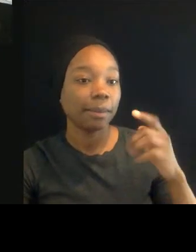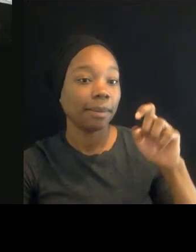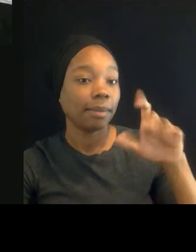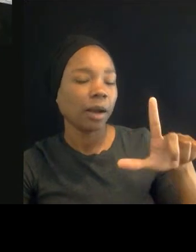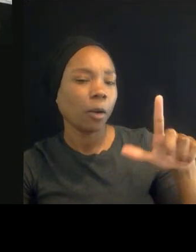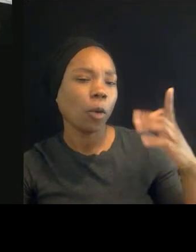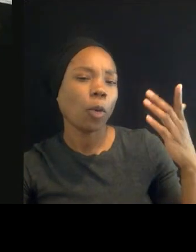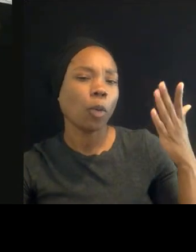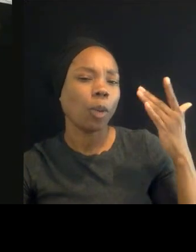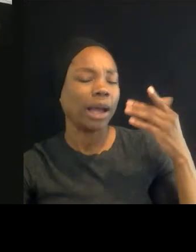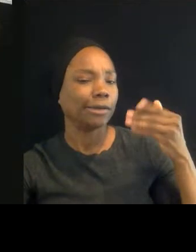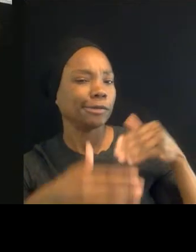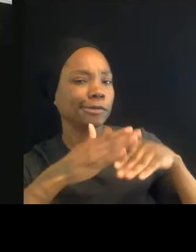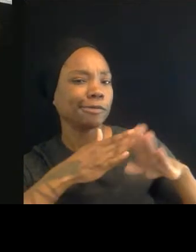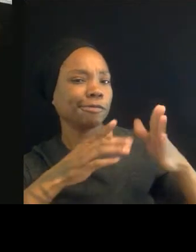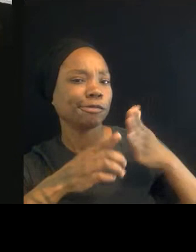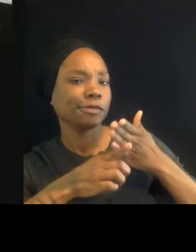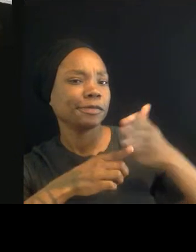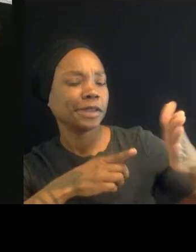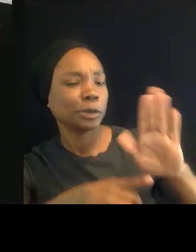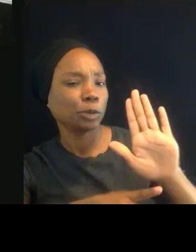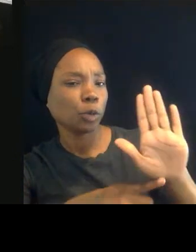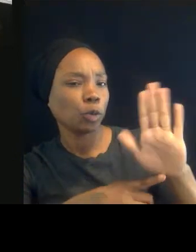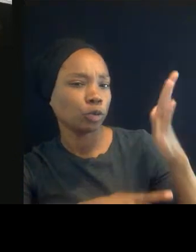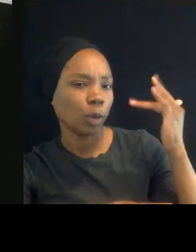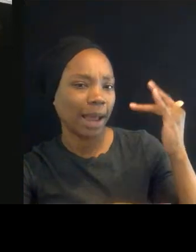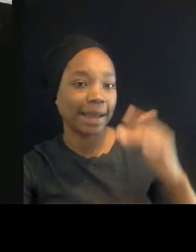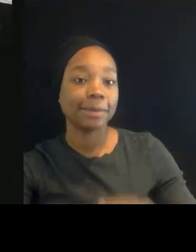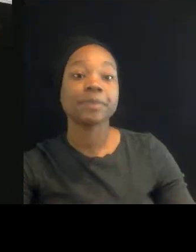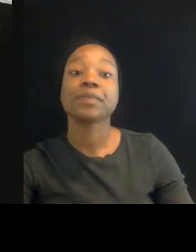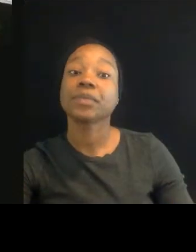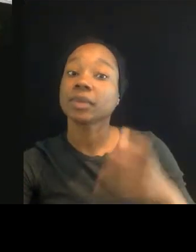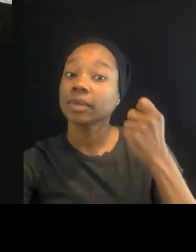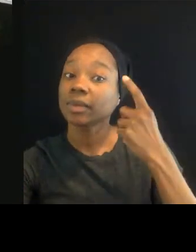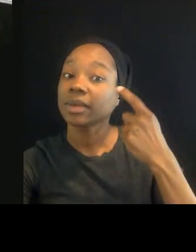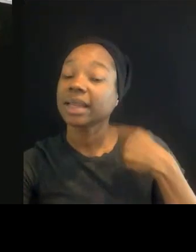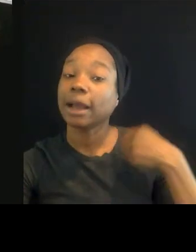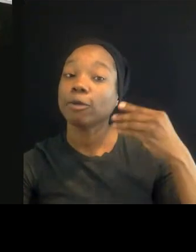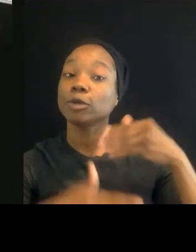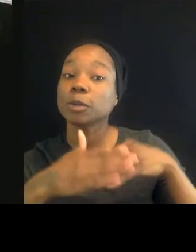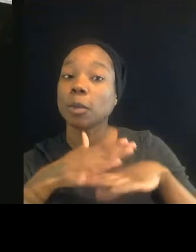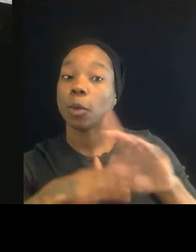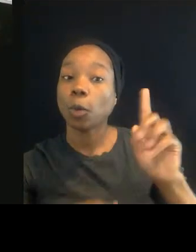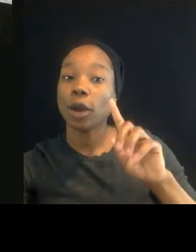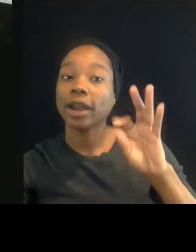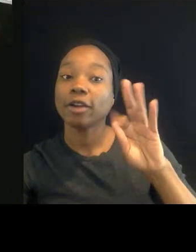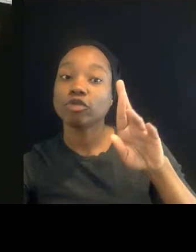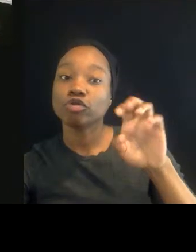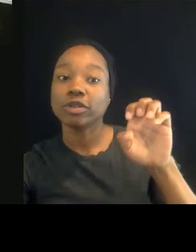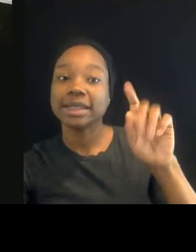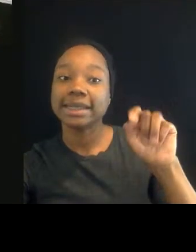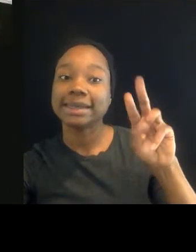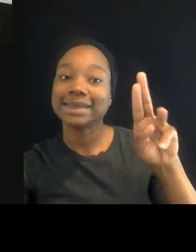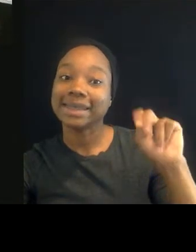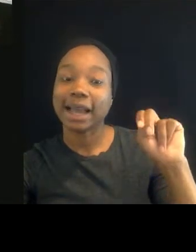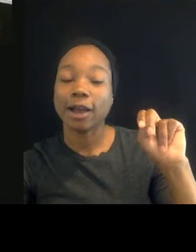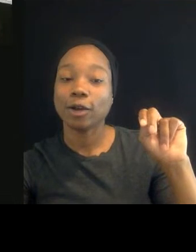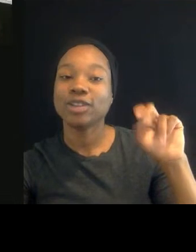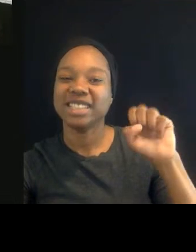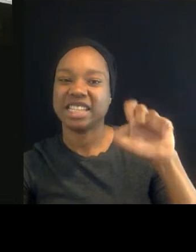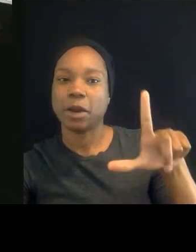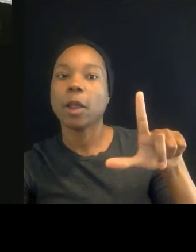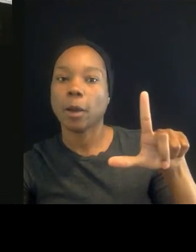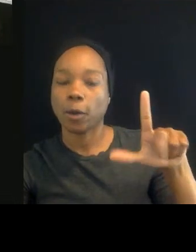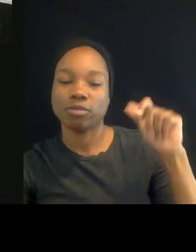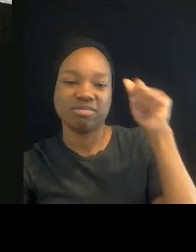Um, life in a certain way. I was born in Freetown, Sierra Leone. My mother moved to London, got married to an English man. We moved when I was 10. He